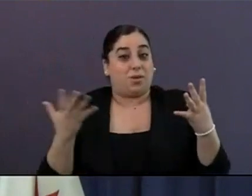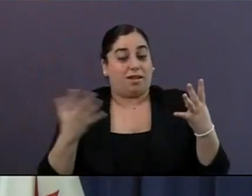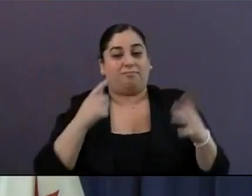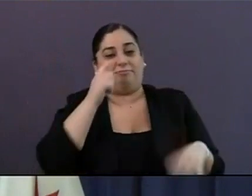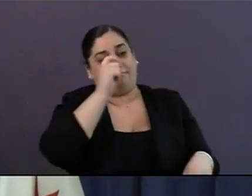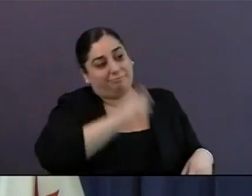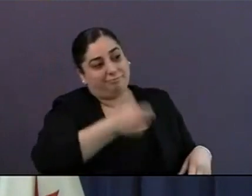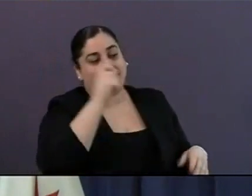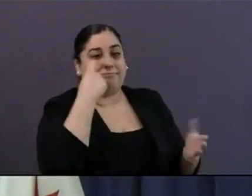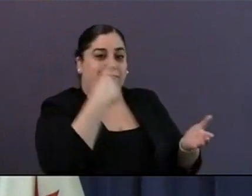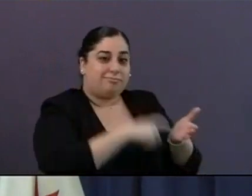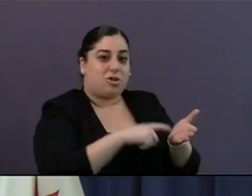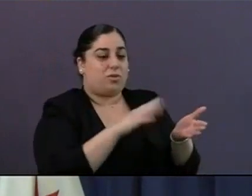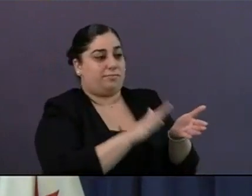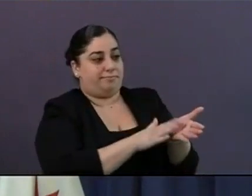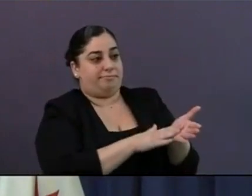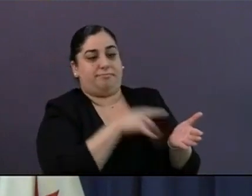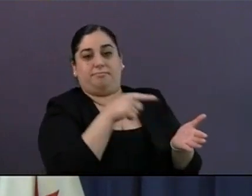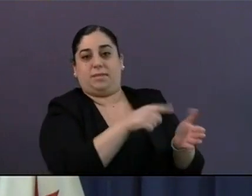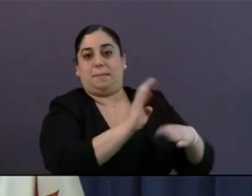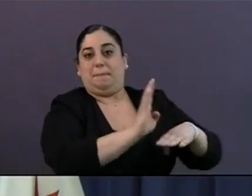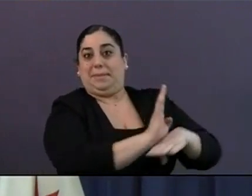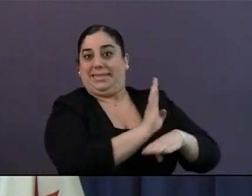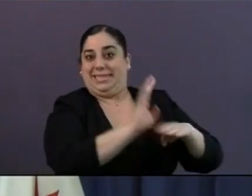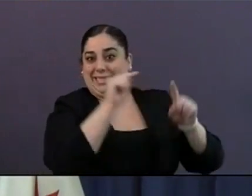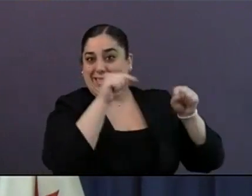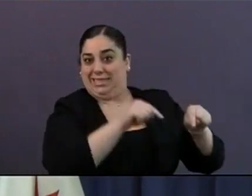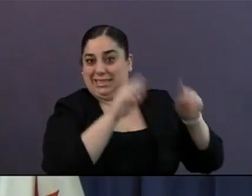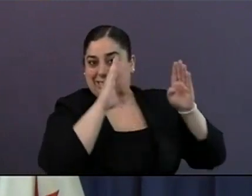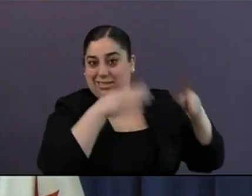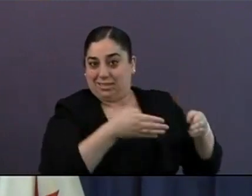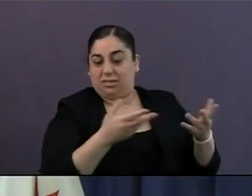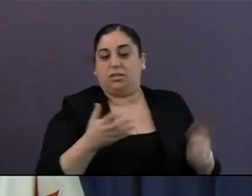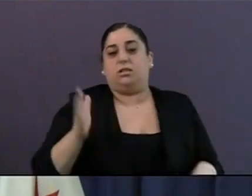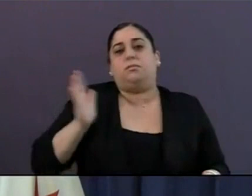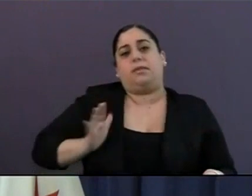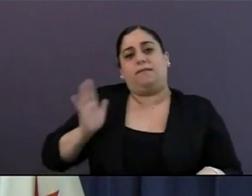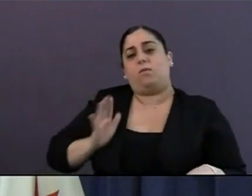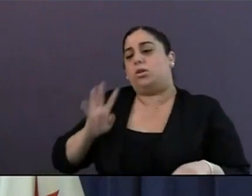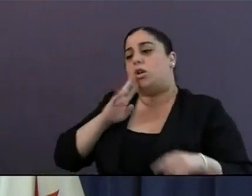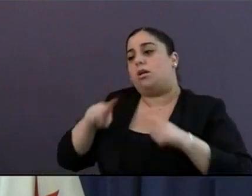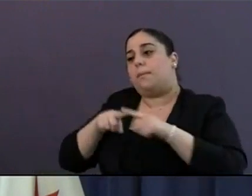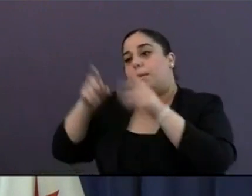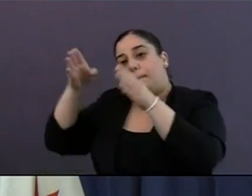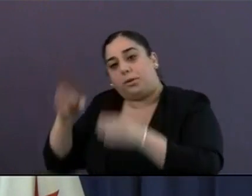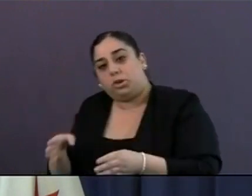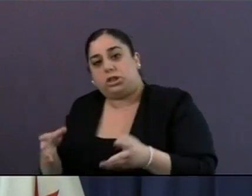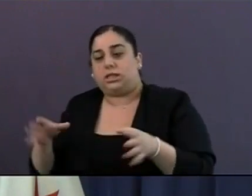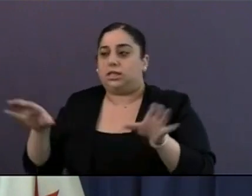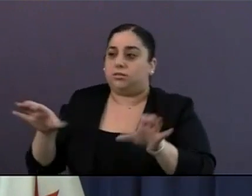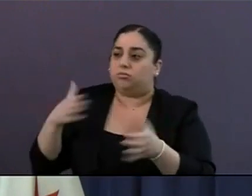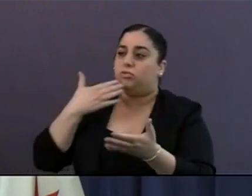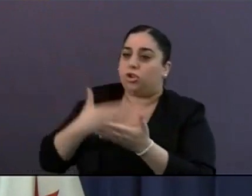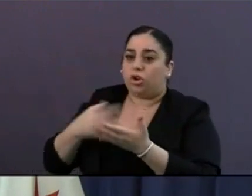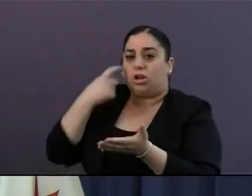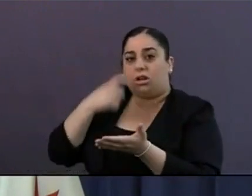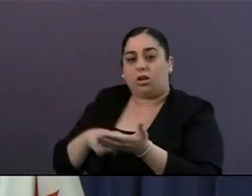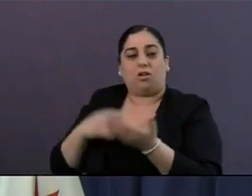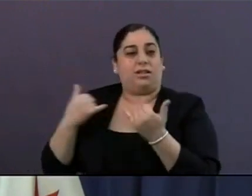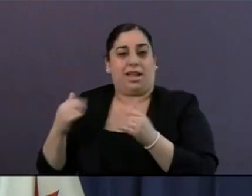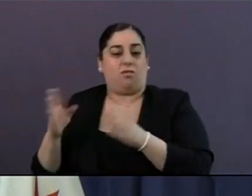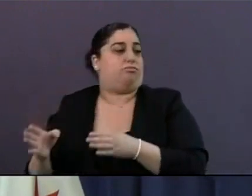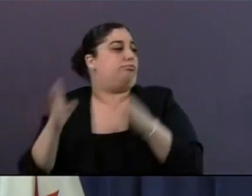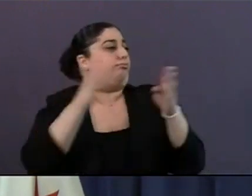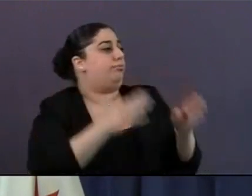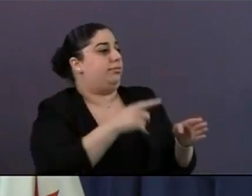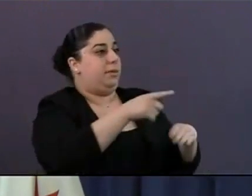economy. We have transitioned to stories obviously about focusing on businesses that are doing it and doing it in the right way. Earlier this